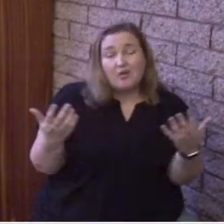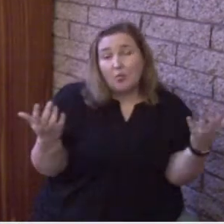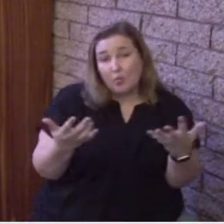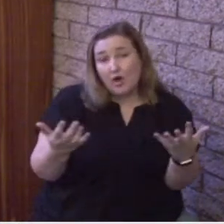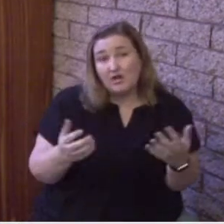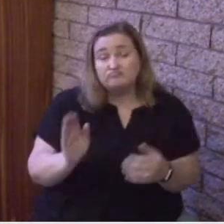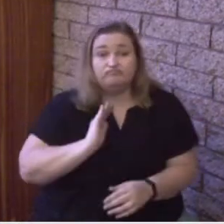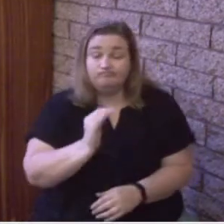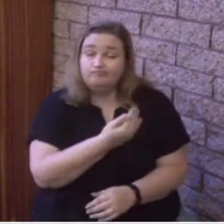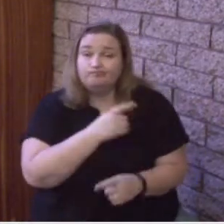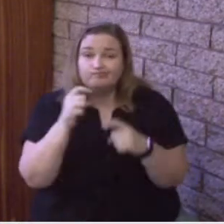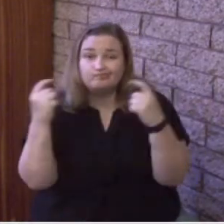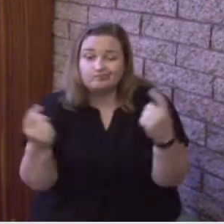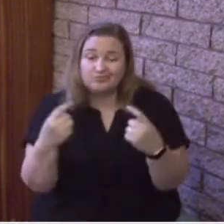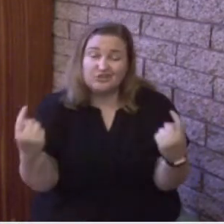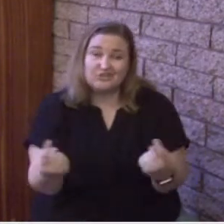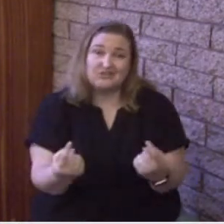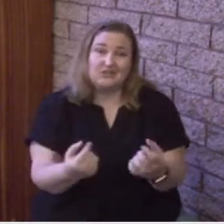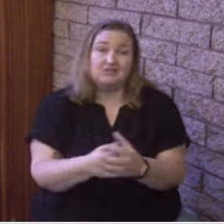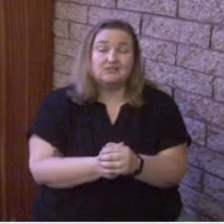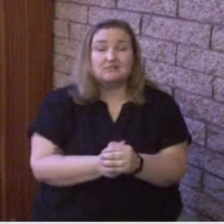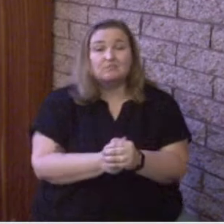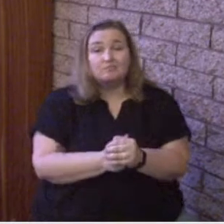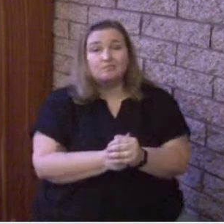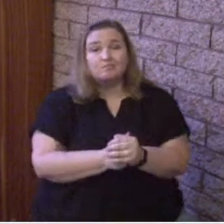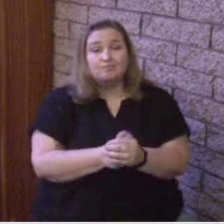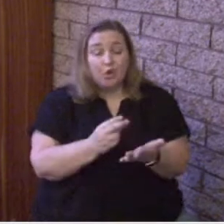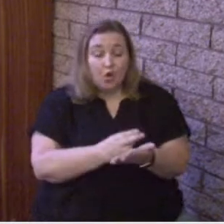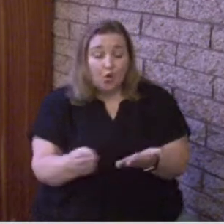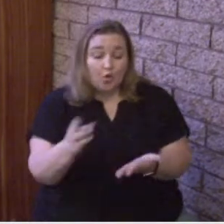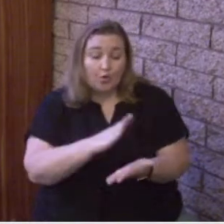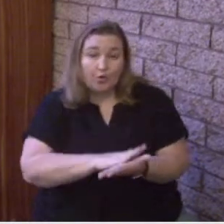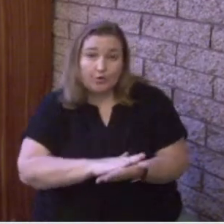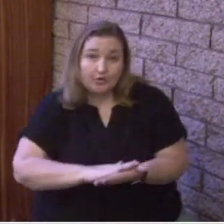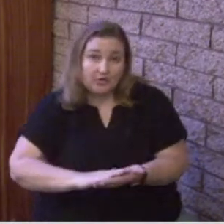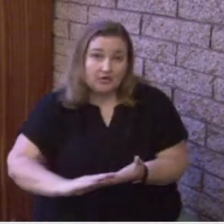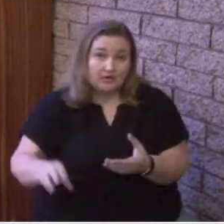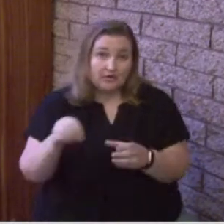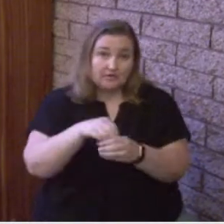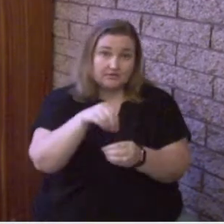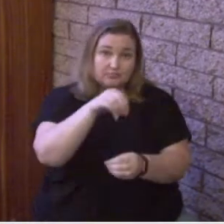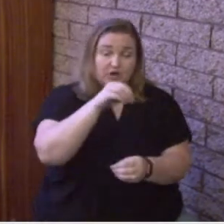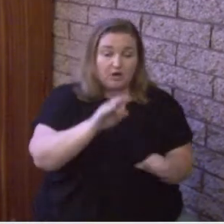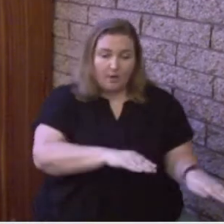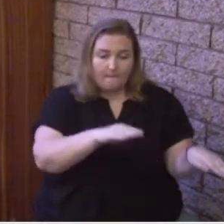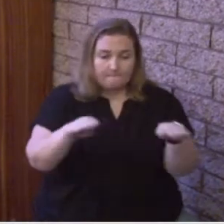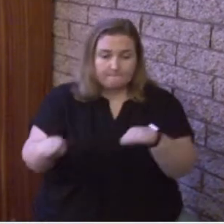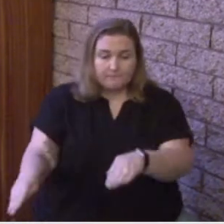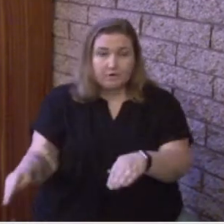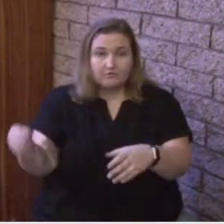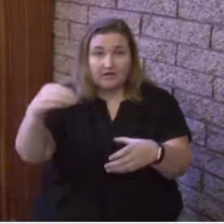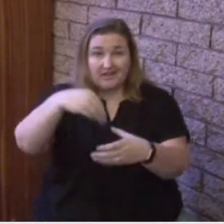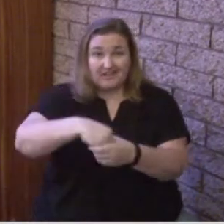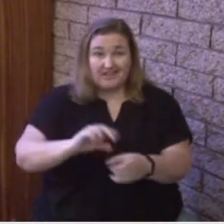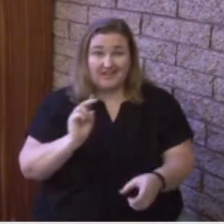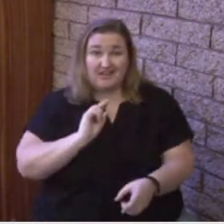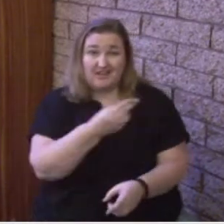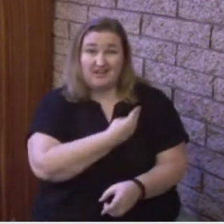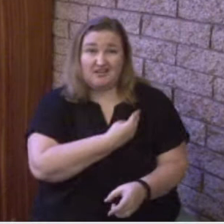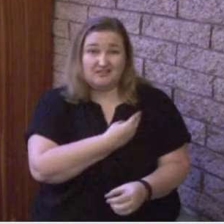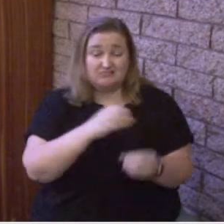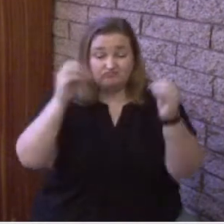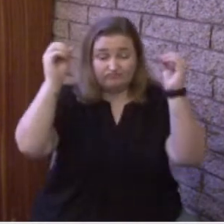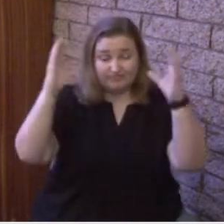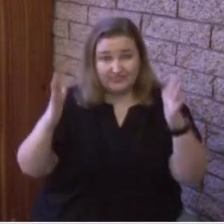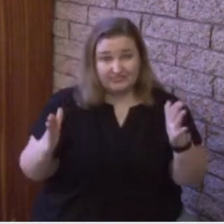It's not guilt. It's the Holy Spirit, the power of the Holy Spirit moving in us, teaching us